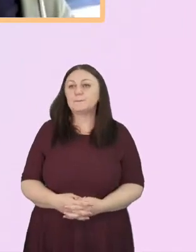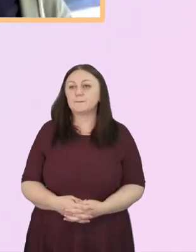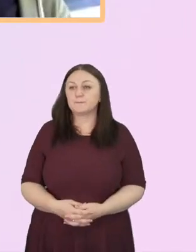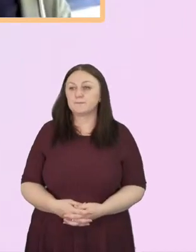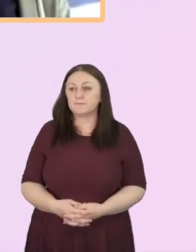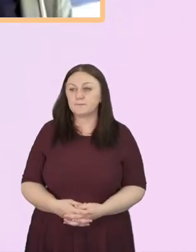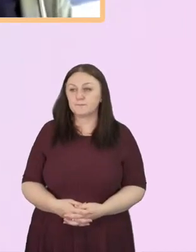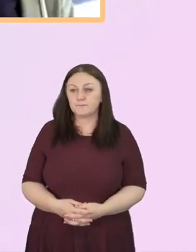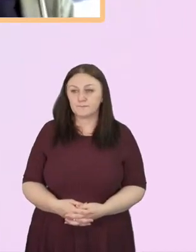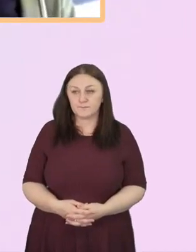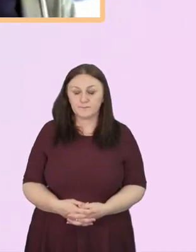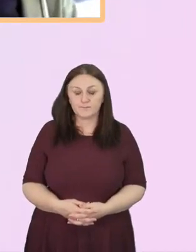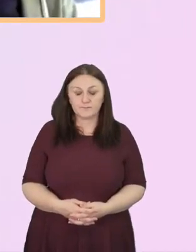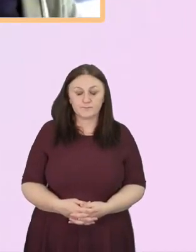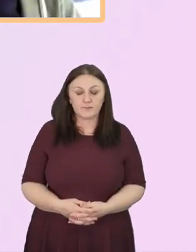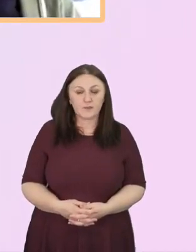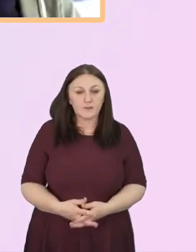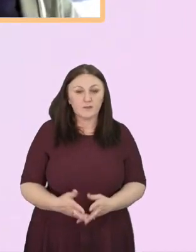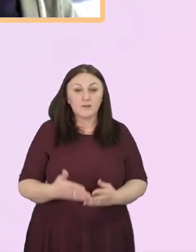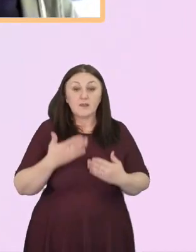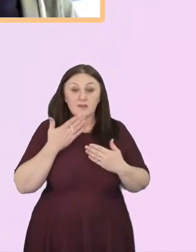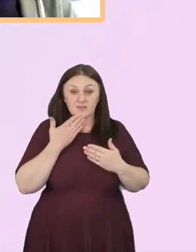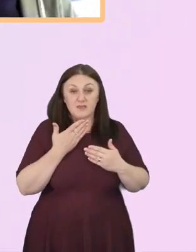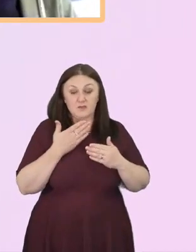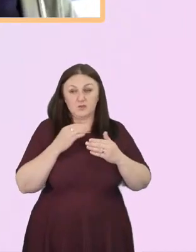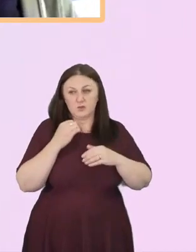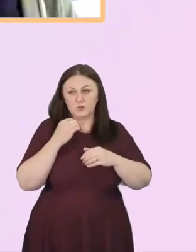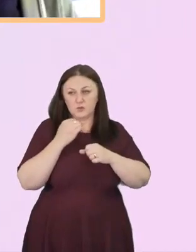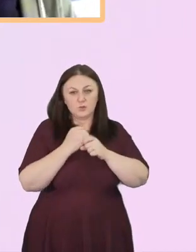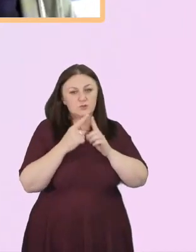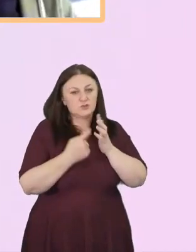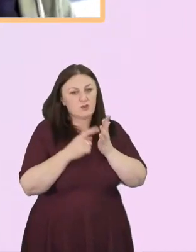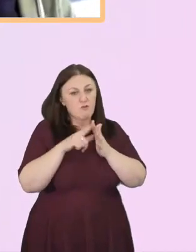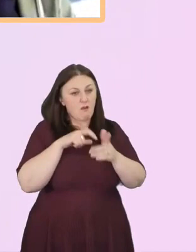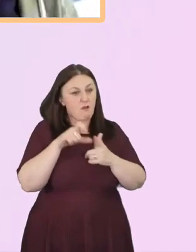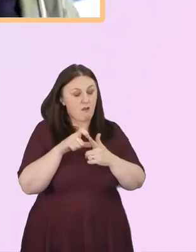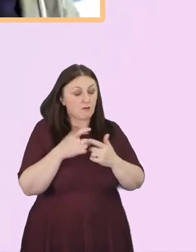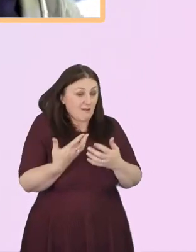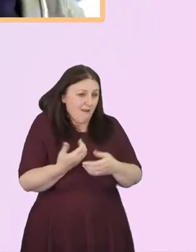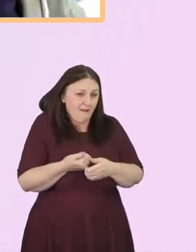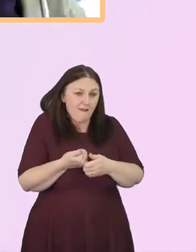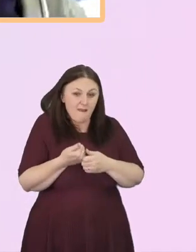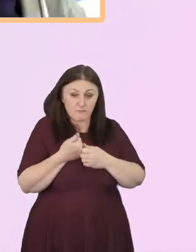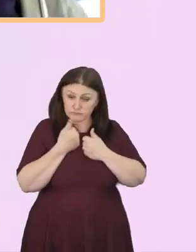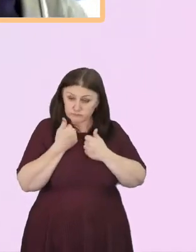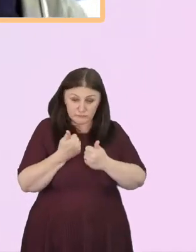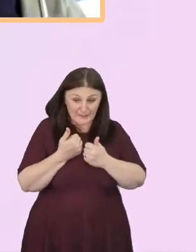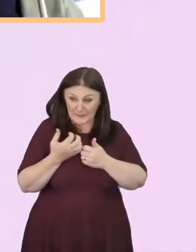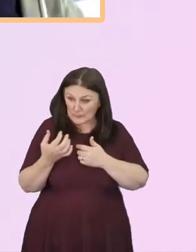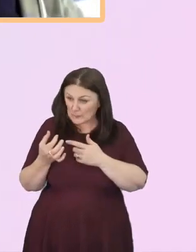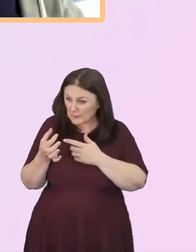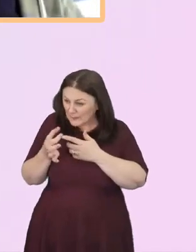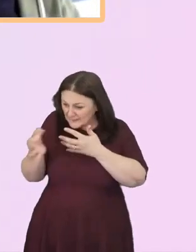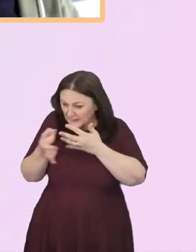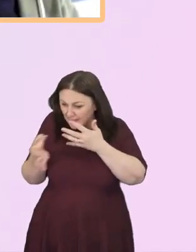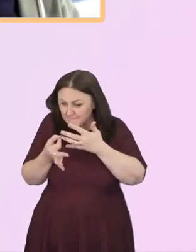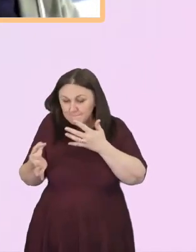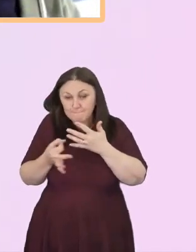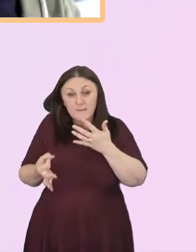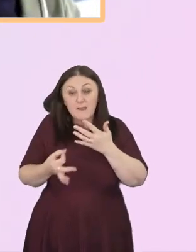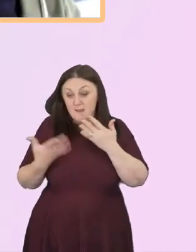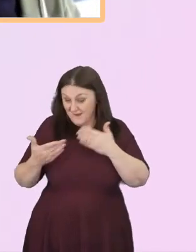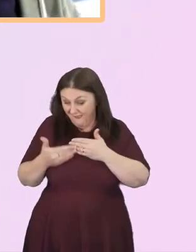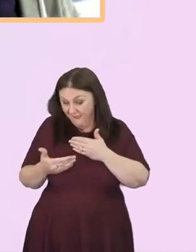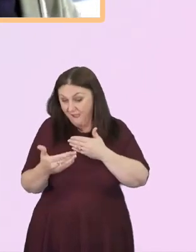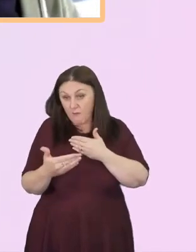Thank you, Gerard. And some really great tips in there. hope that's been helpful. We're going to have the rest of the time now for